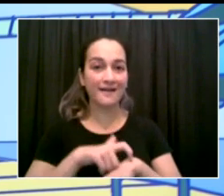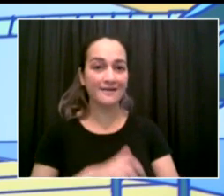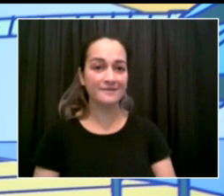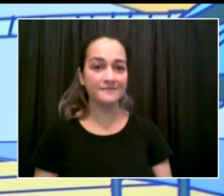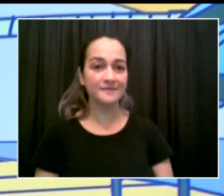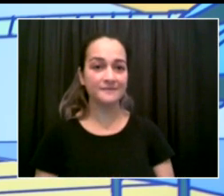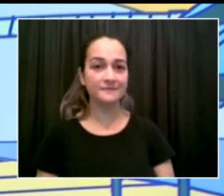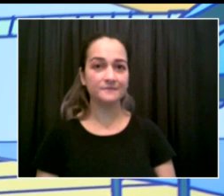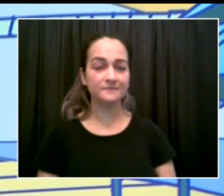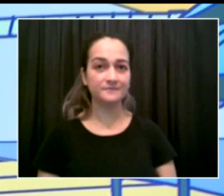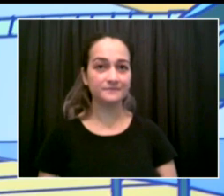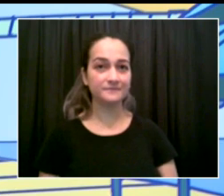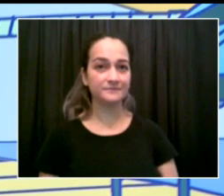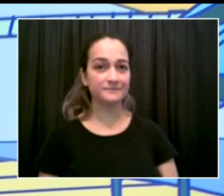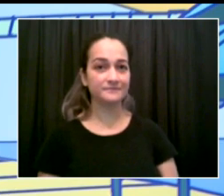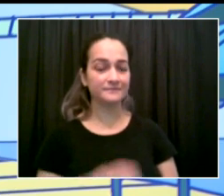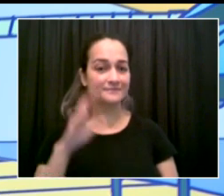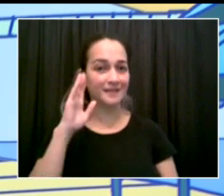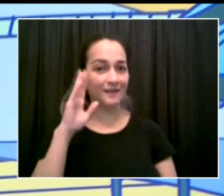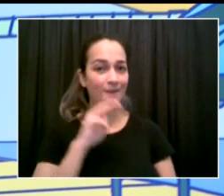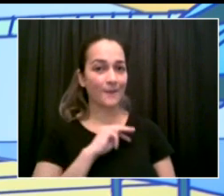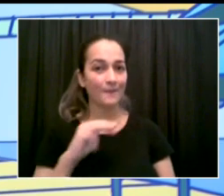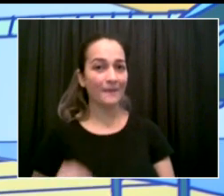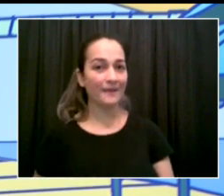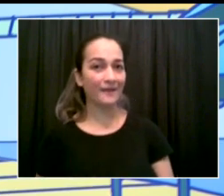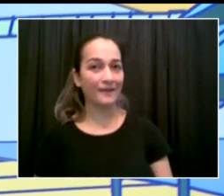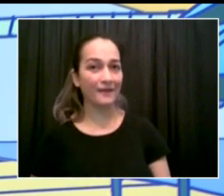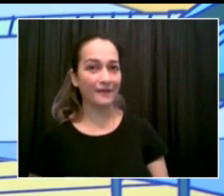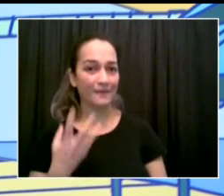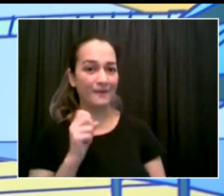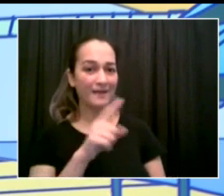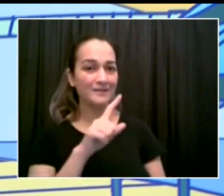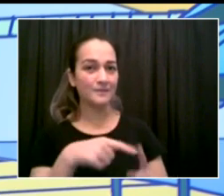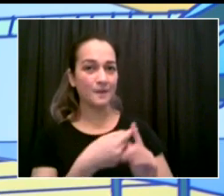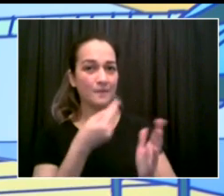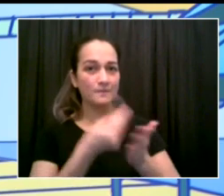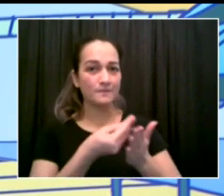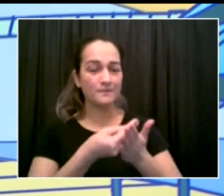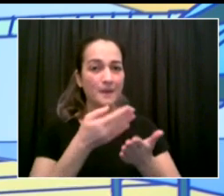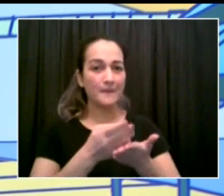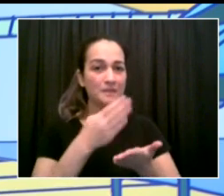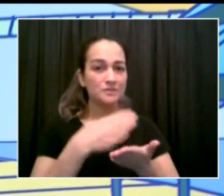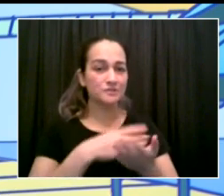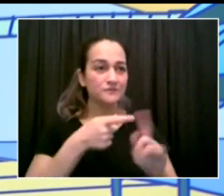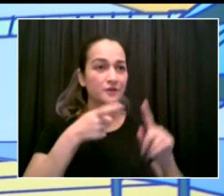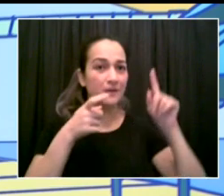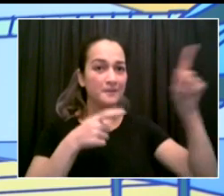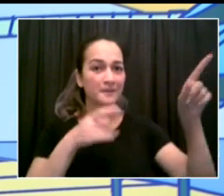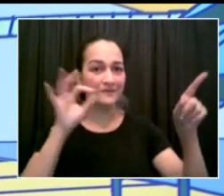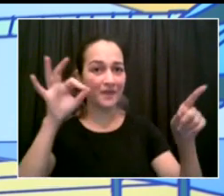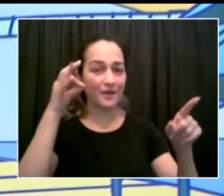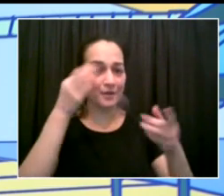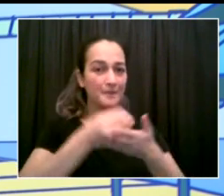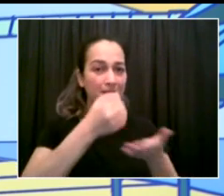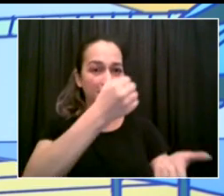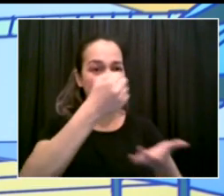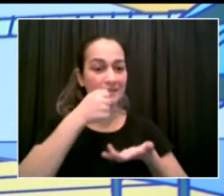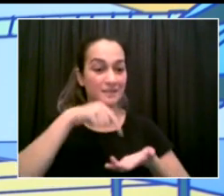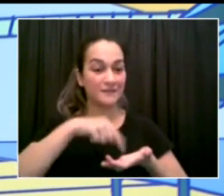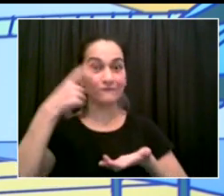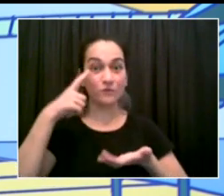funding it received to ease the reopening of schools, and why more of that isn't being spent on